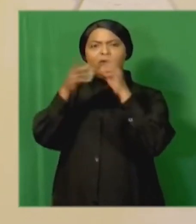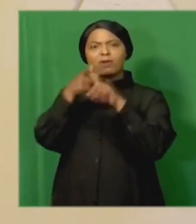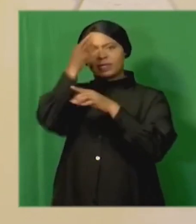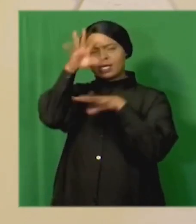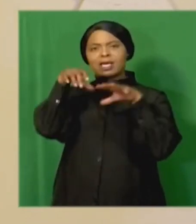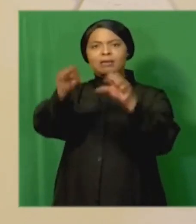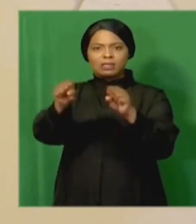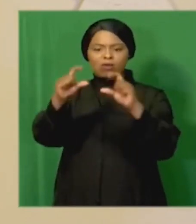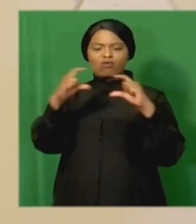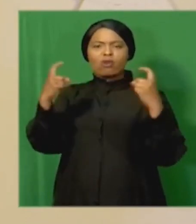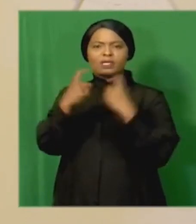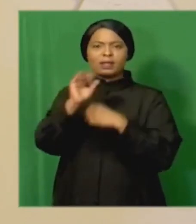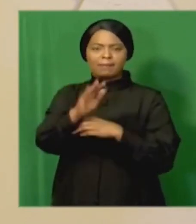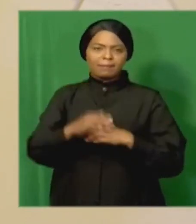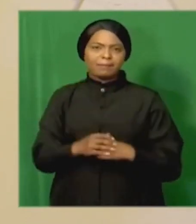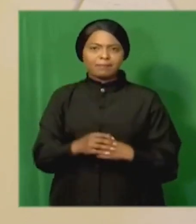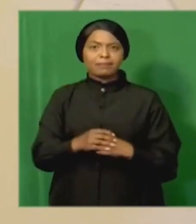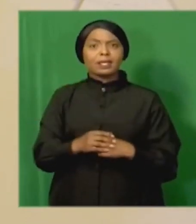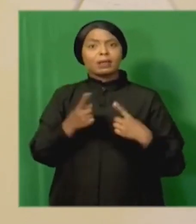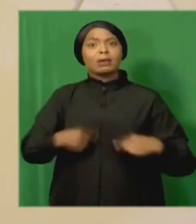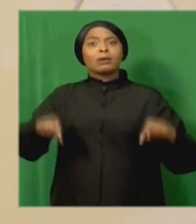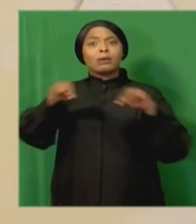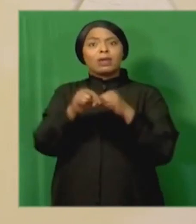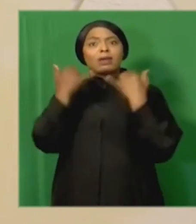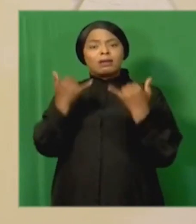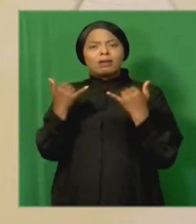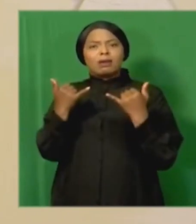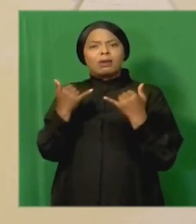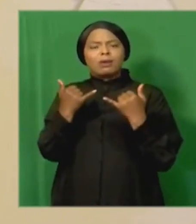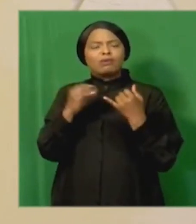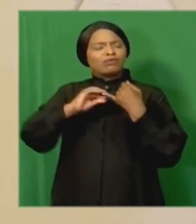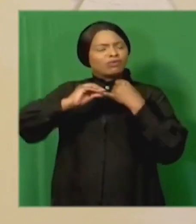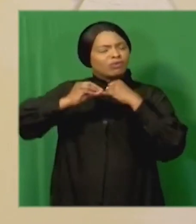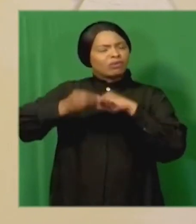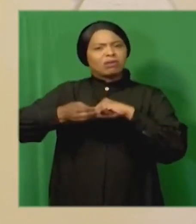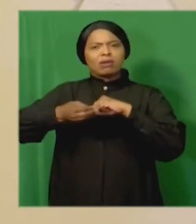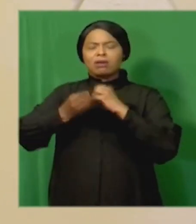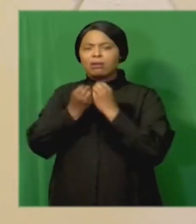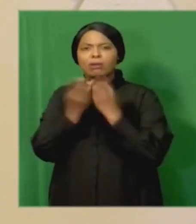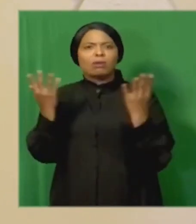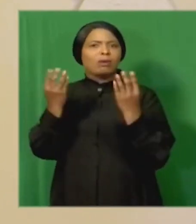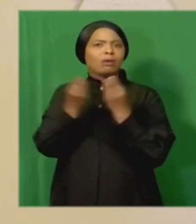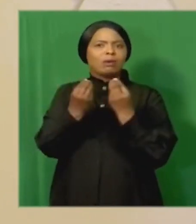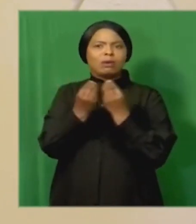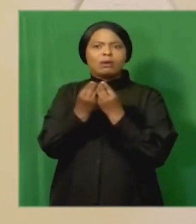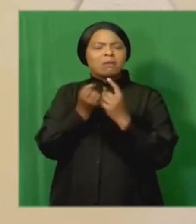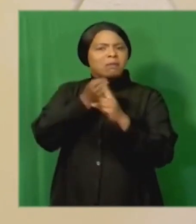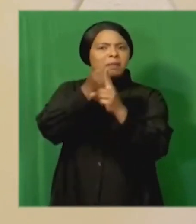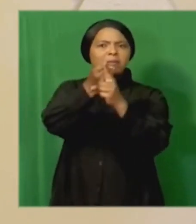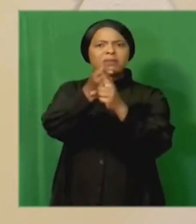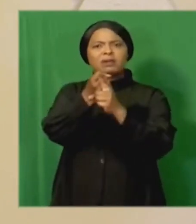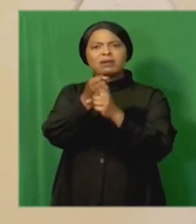Capture Commission. As a result of these efforts, several major State Capture and other